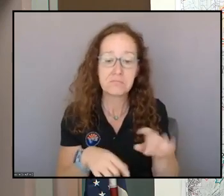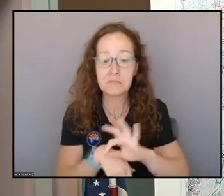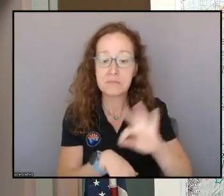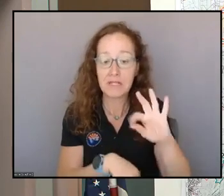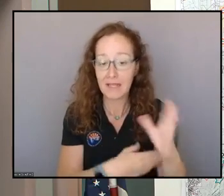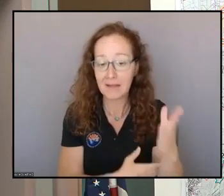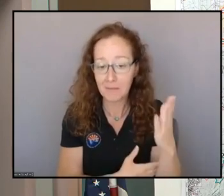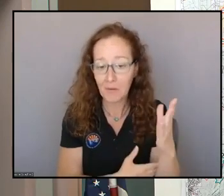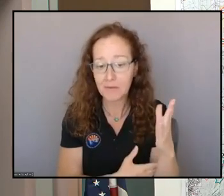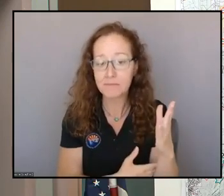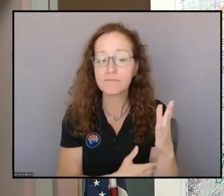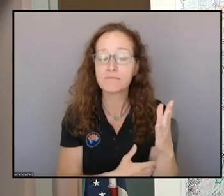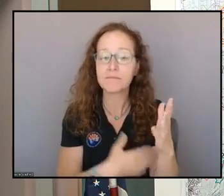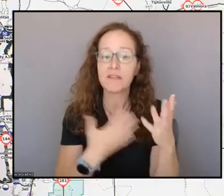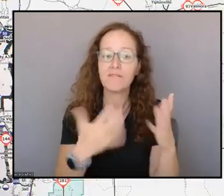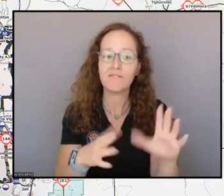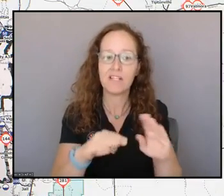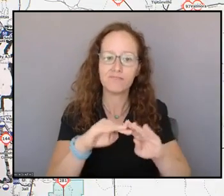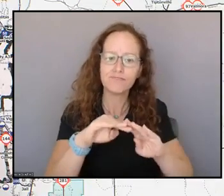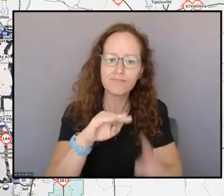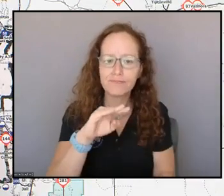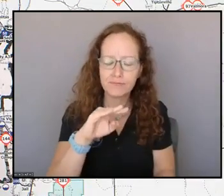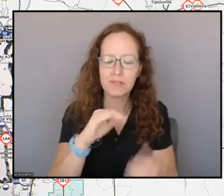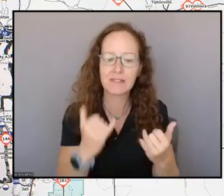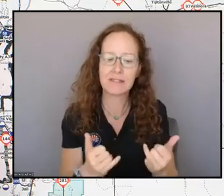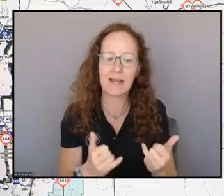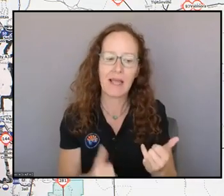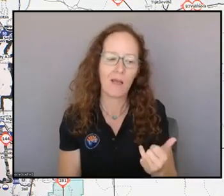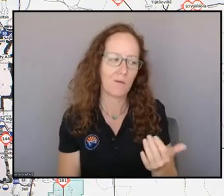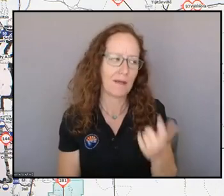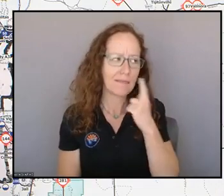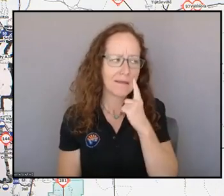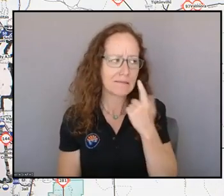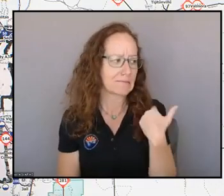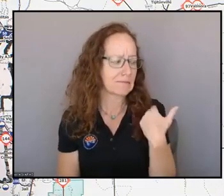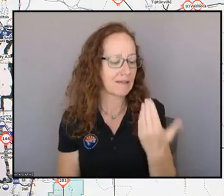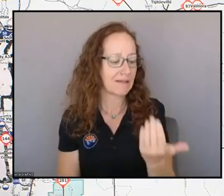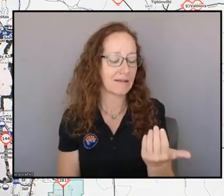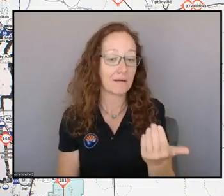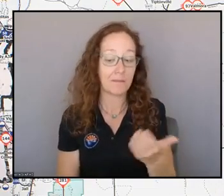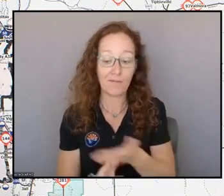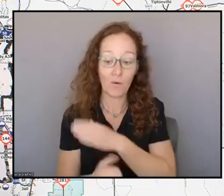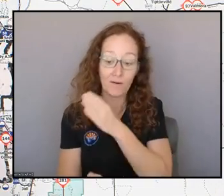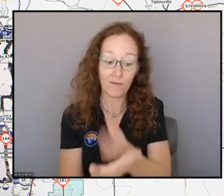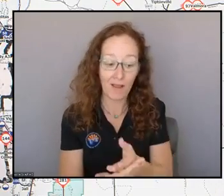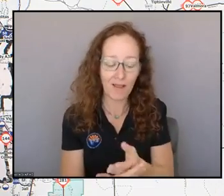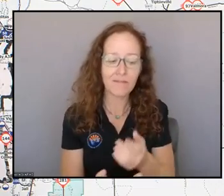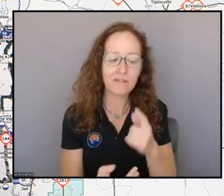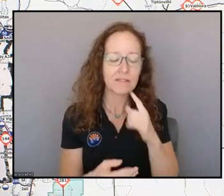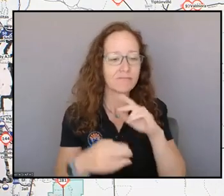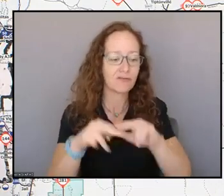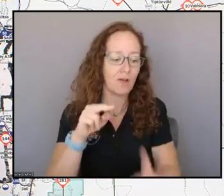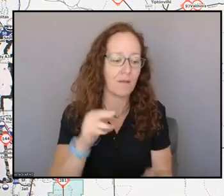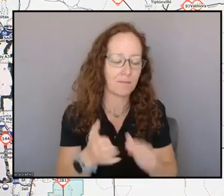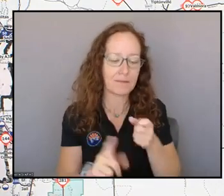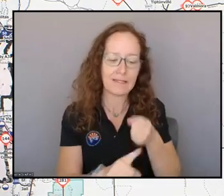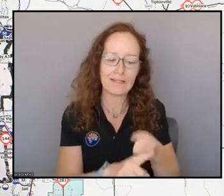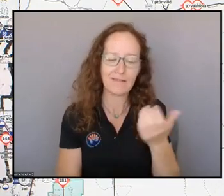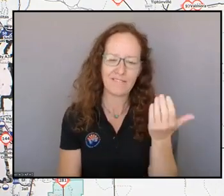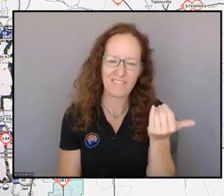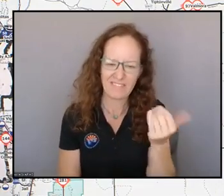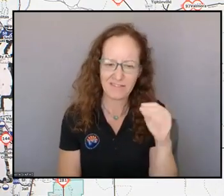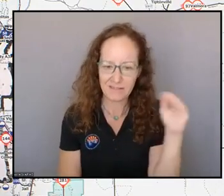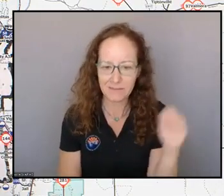dropped to the teens. I believe he was at 15% before I got here. So that's definitely an